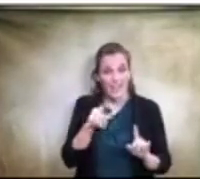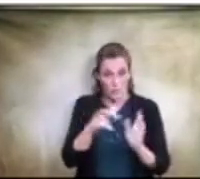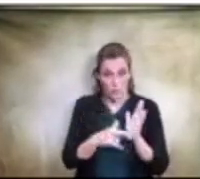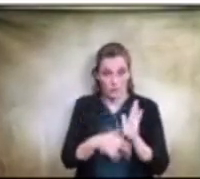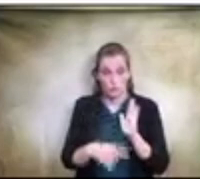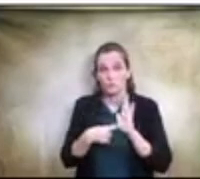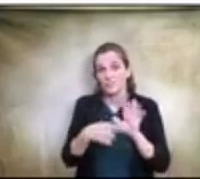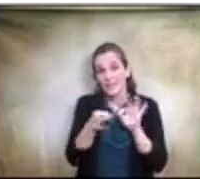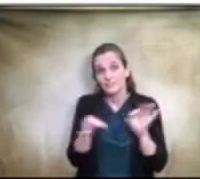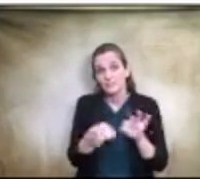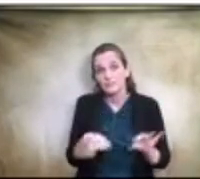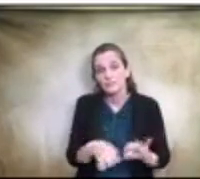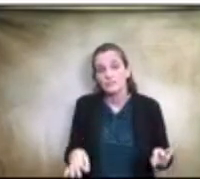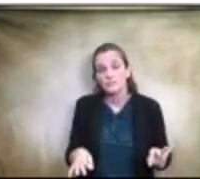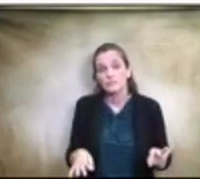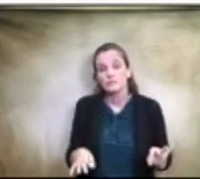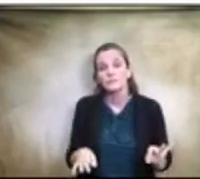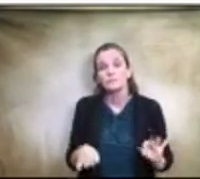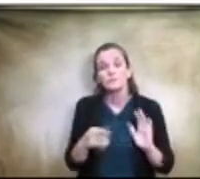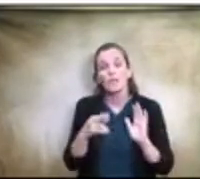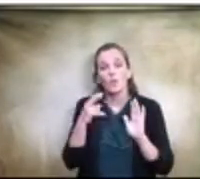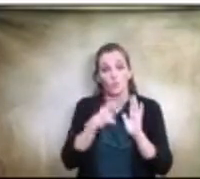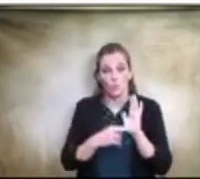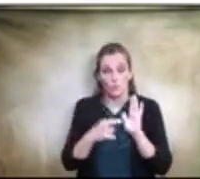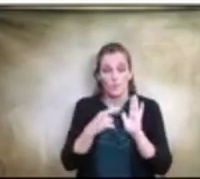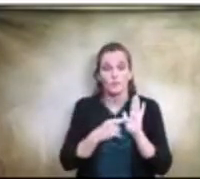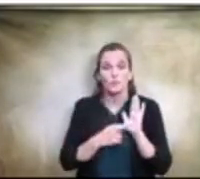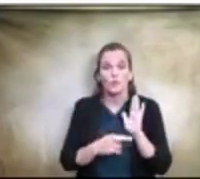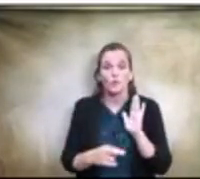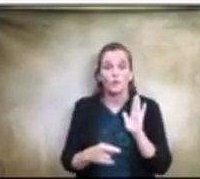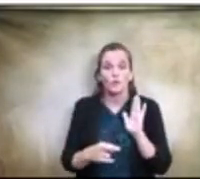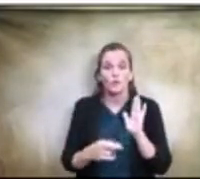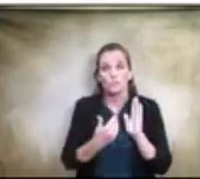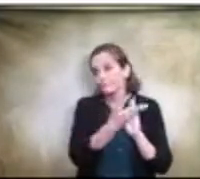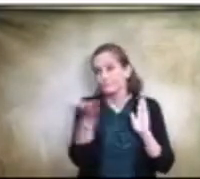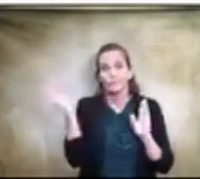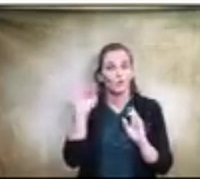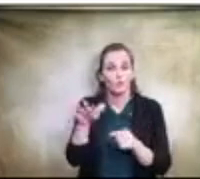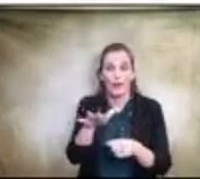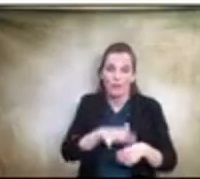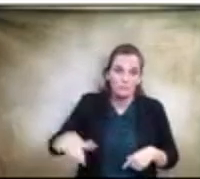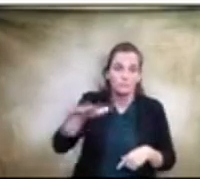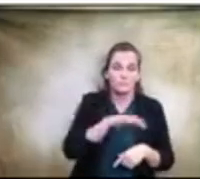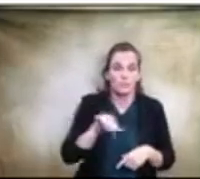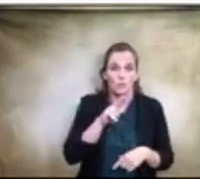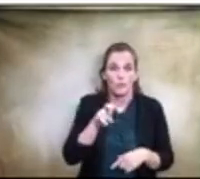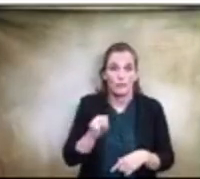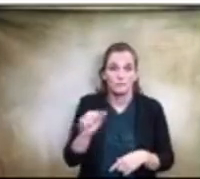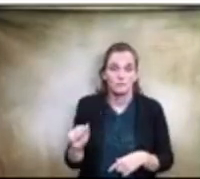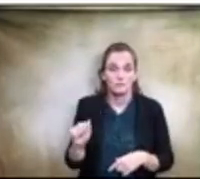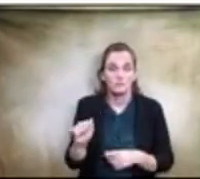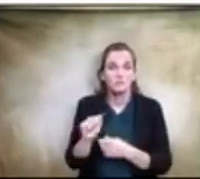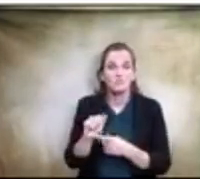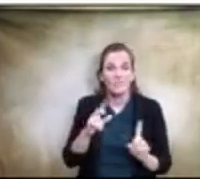the research was done throughout the country. You see on here, Philadelphia public